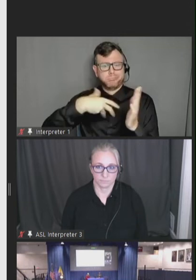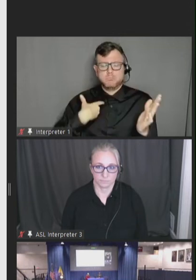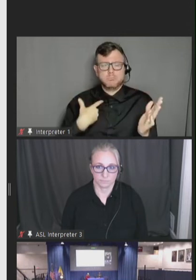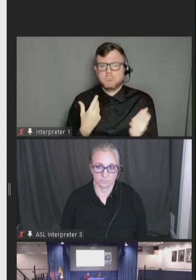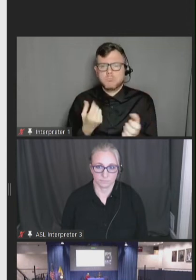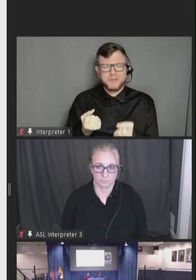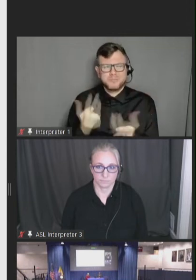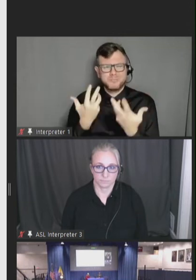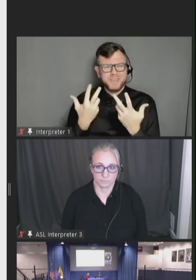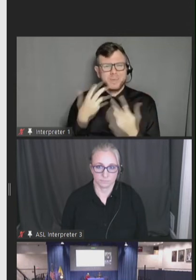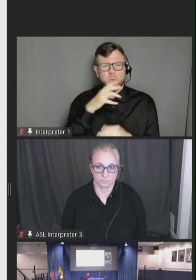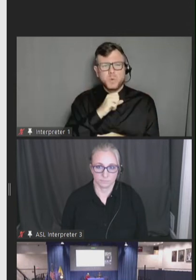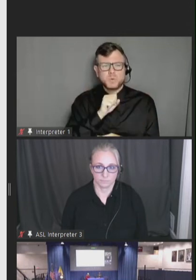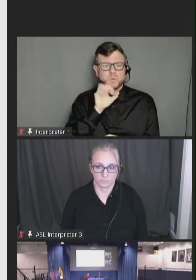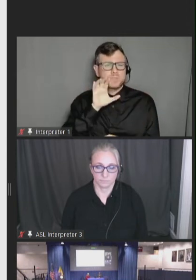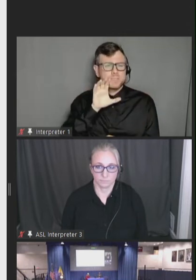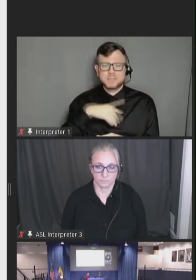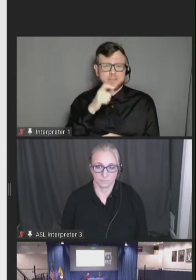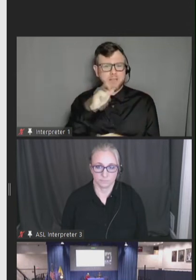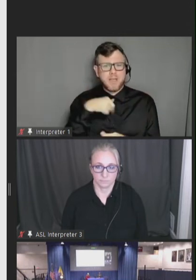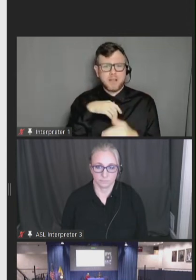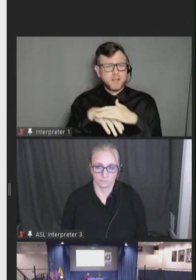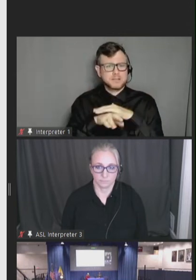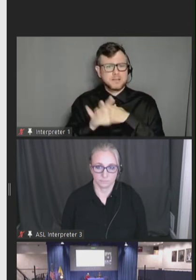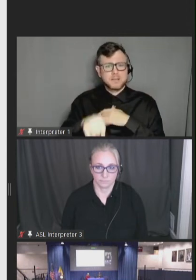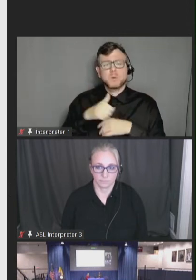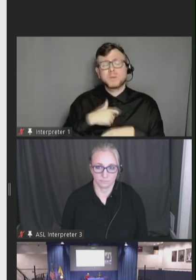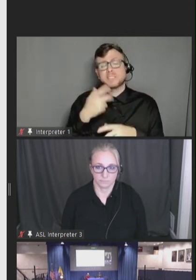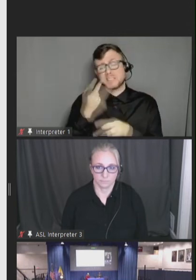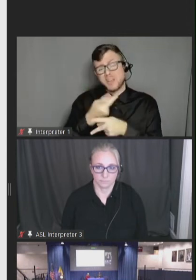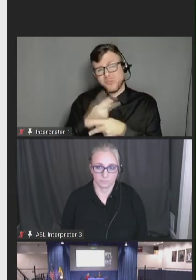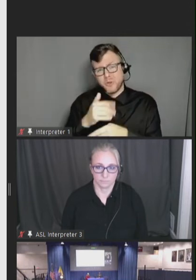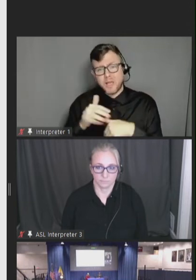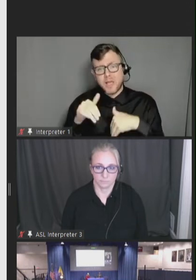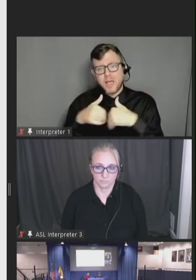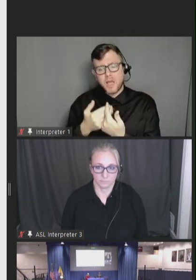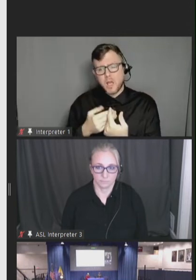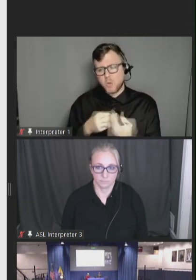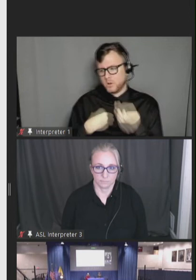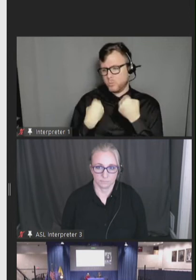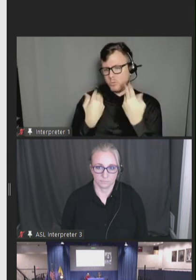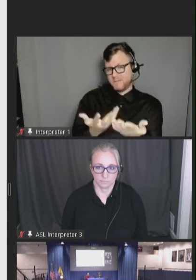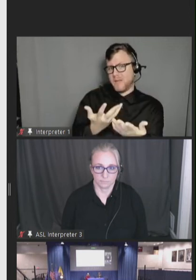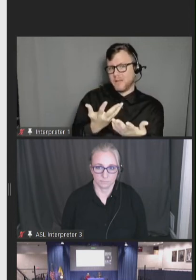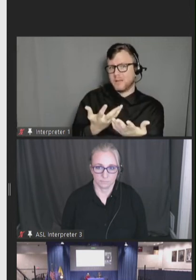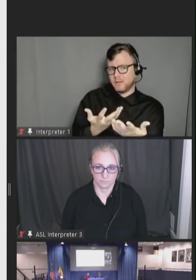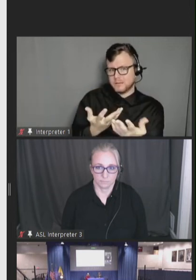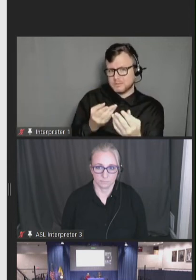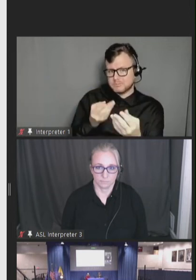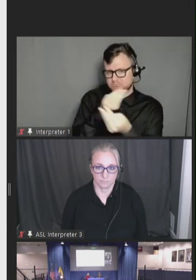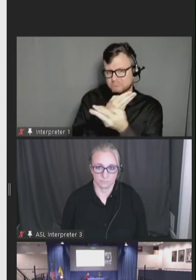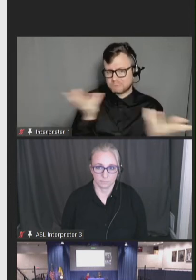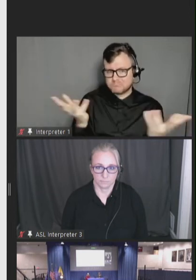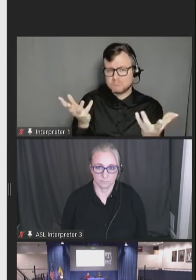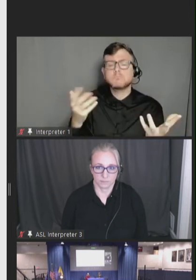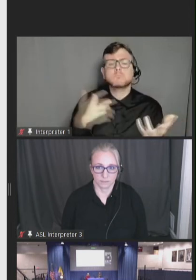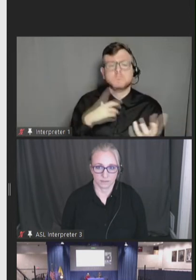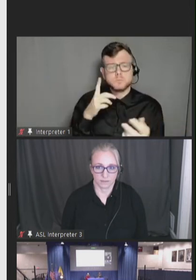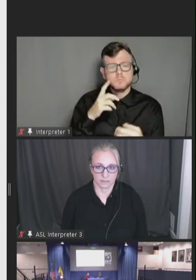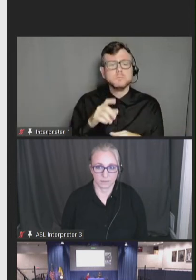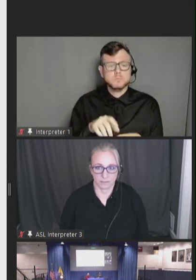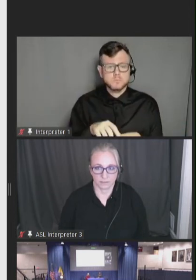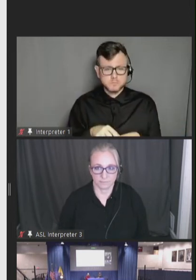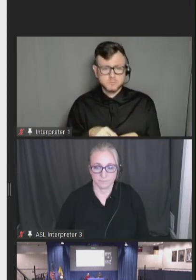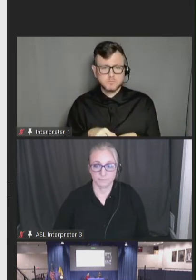code phones and access to that. So, we need to be careful what we put out, how we put it out so it's accessible to everybody. The other challenge too,